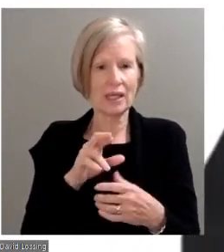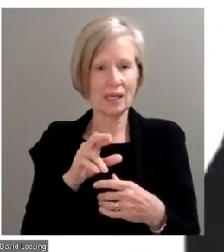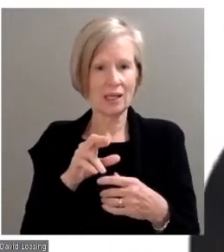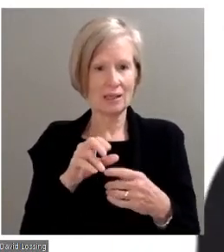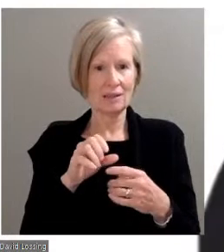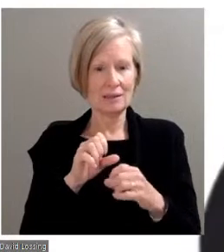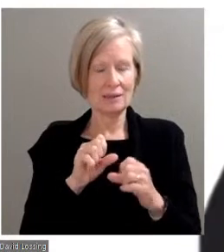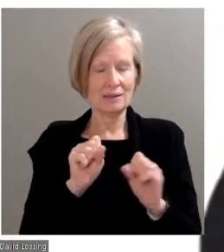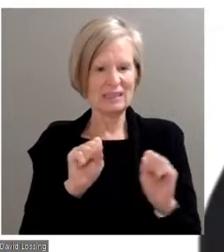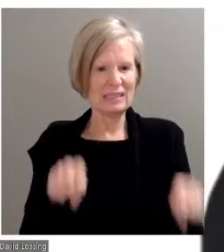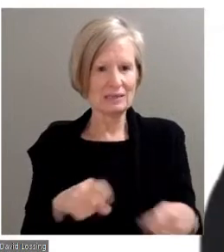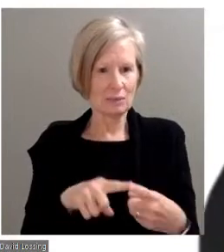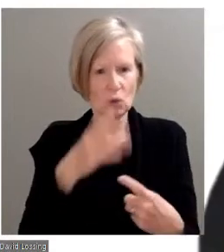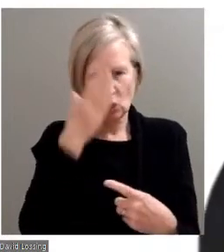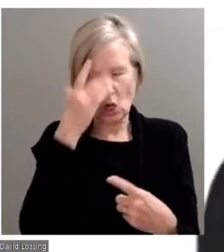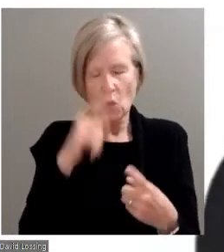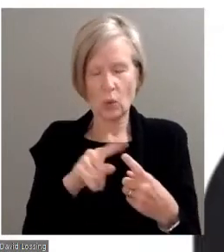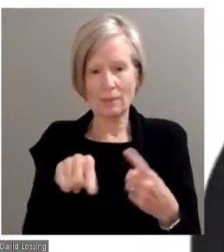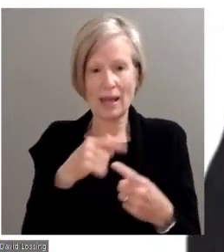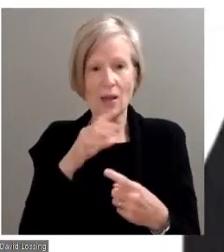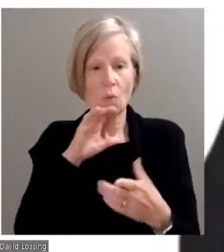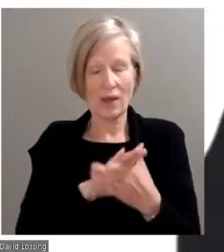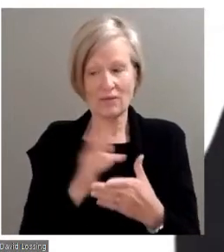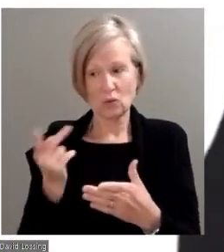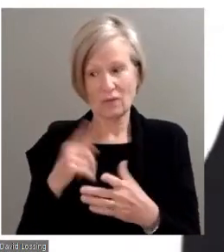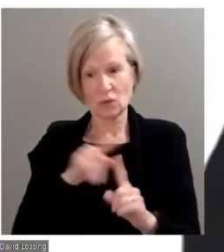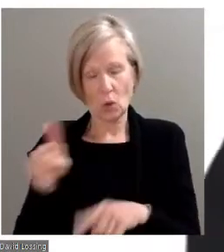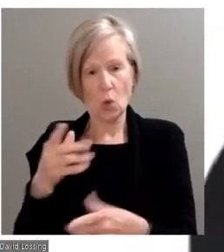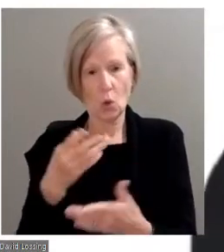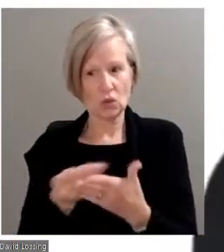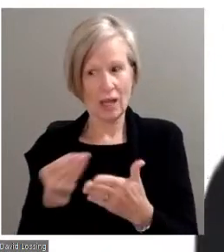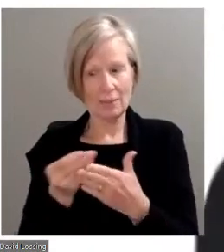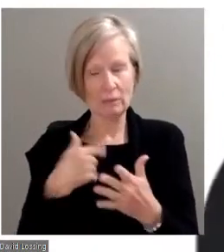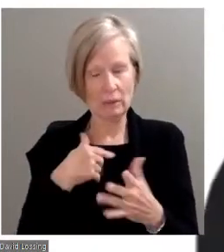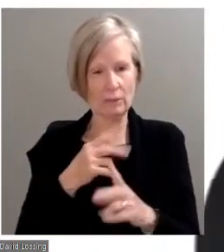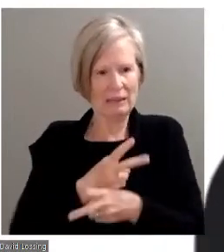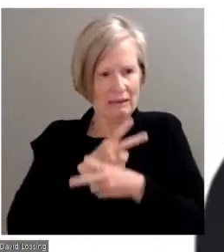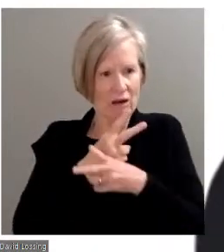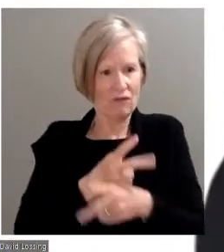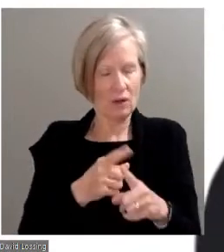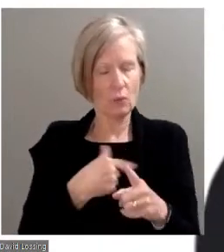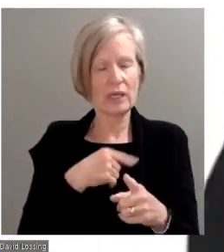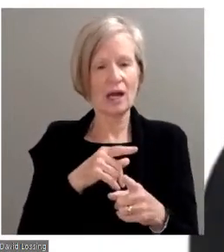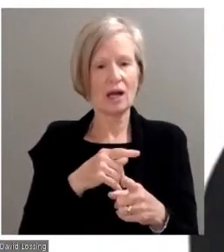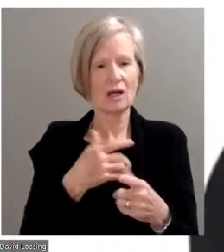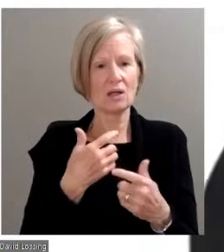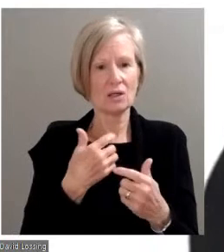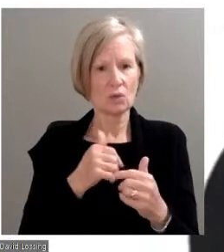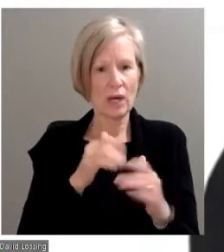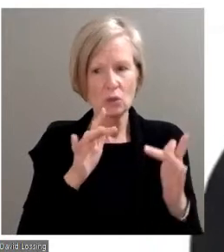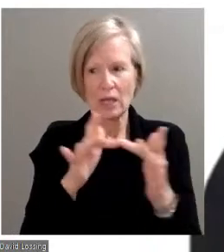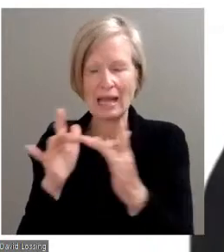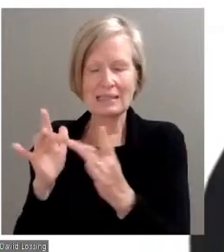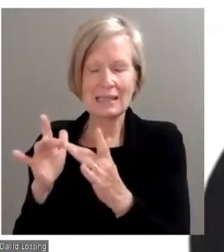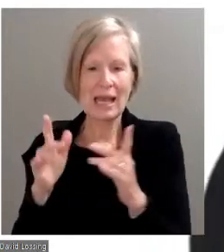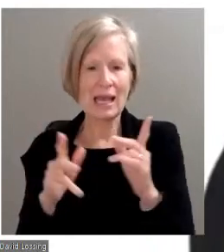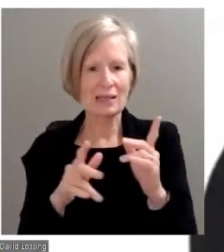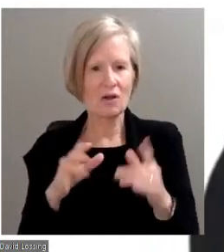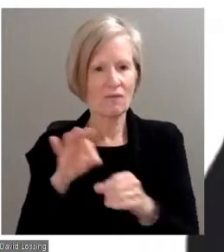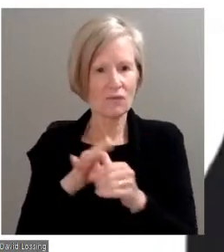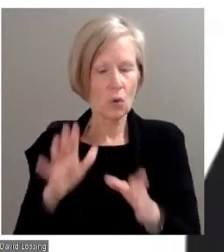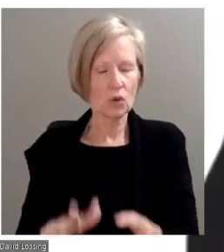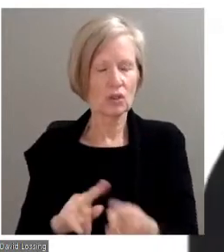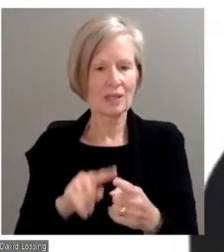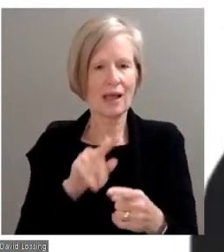with, especially when my wife and I go shopping. But we are reaching out to targeted voters on both Facebook ads and Google ads.